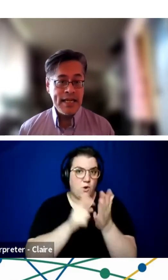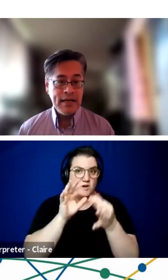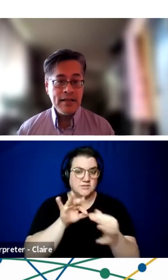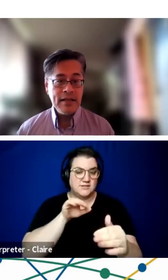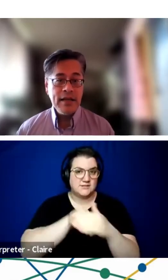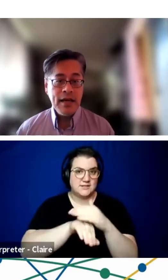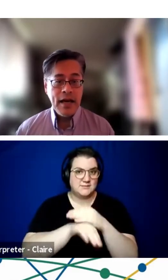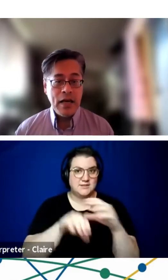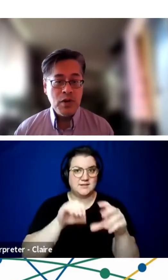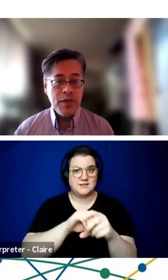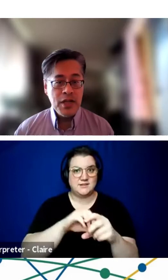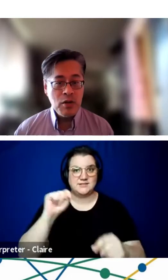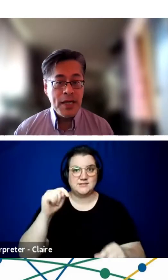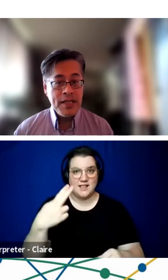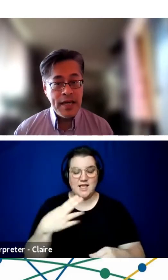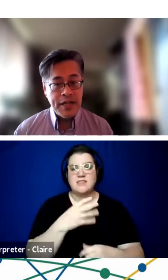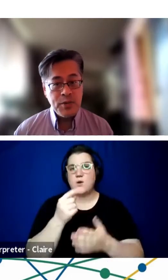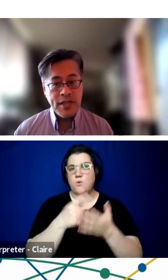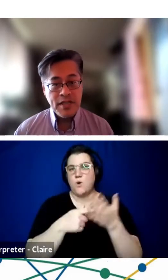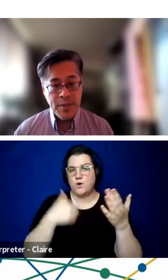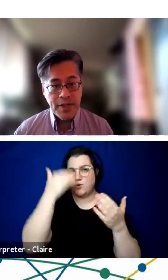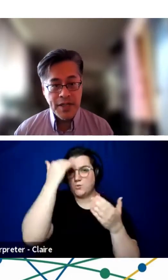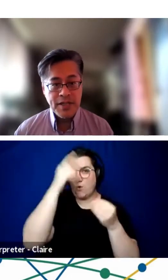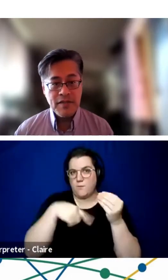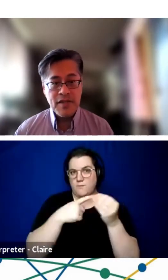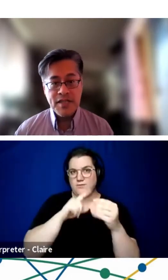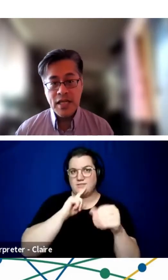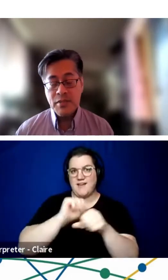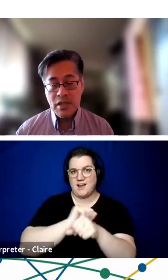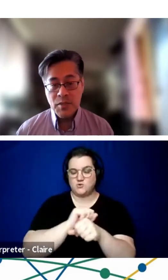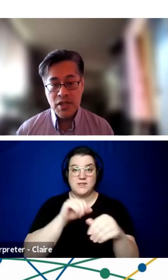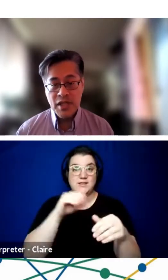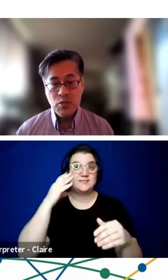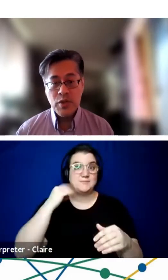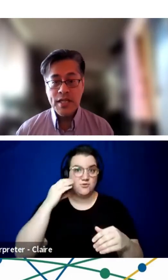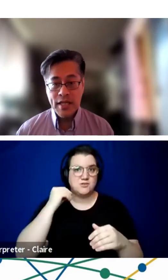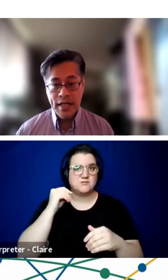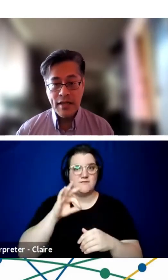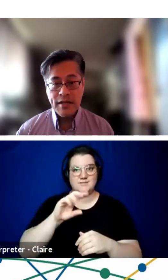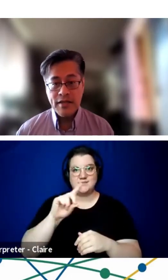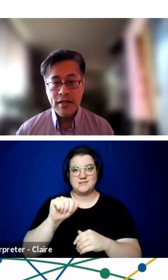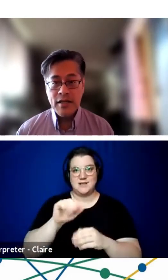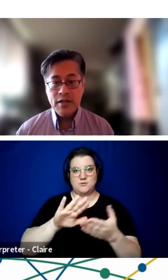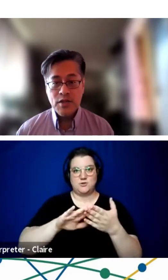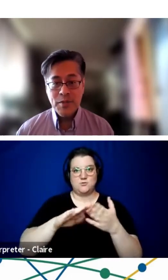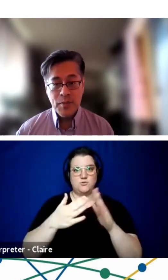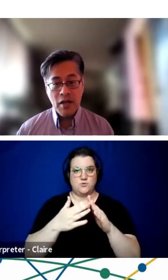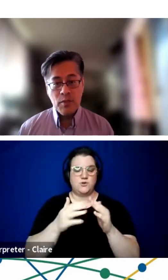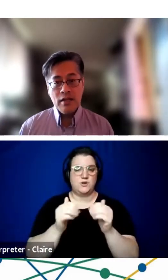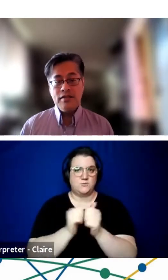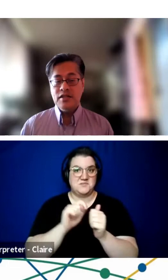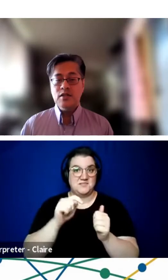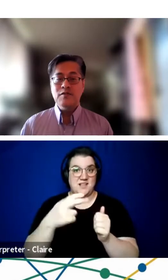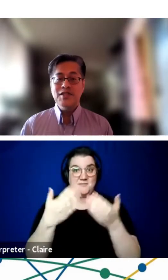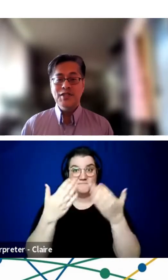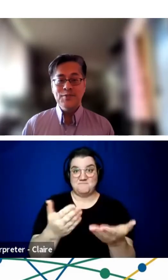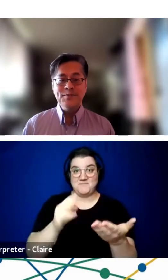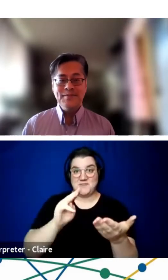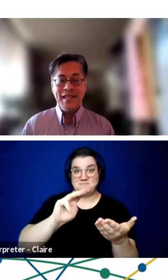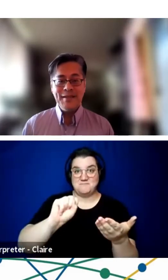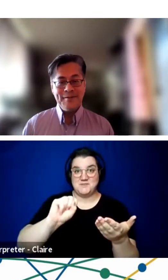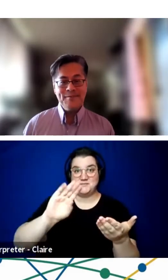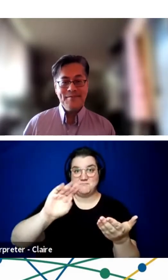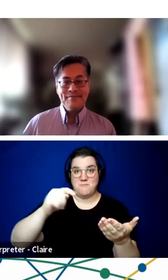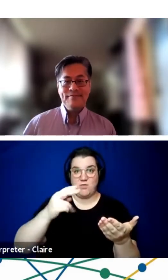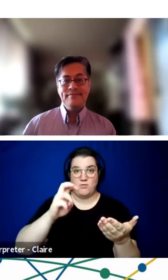in telehealth and what we know about the actual experience of the disabled community with telehealth. So Ms. Bothwell, I'll turn it over to